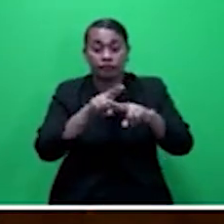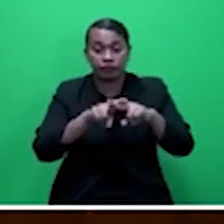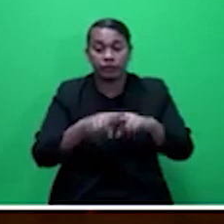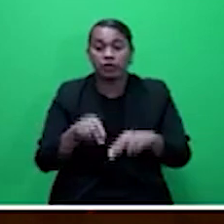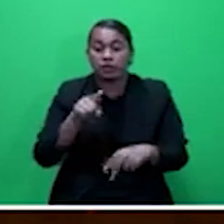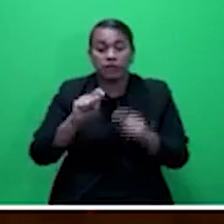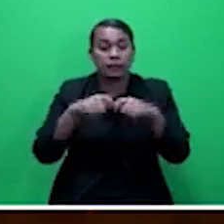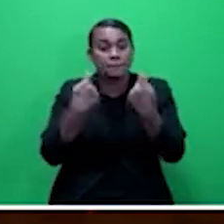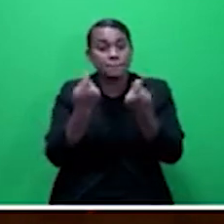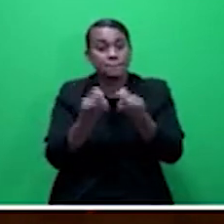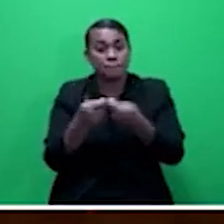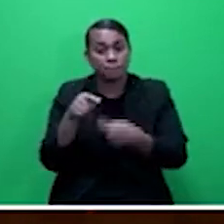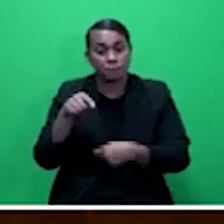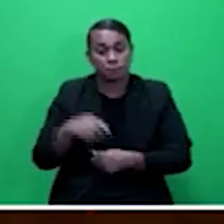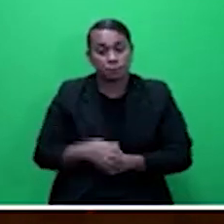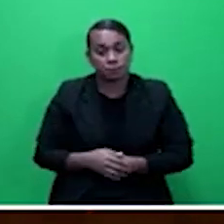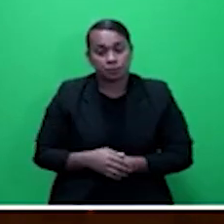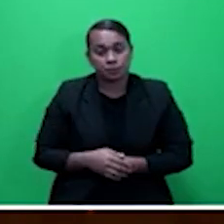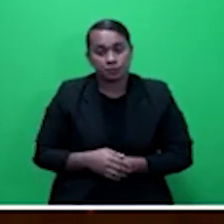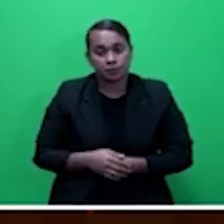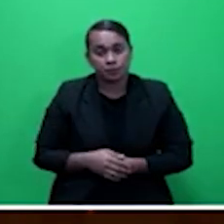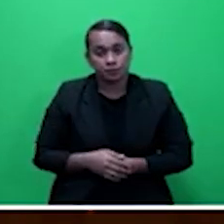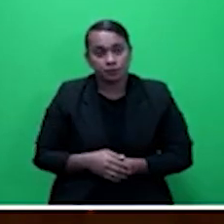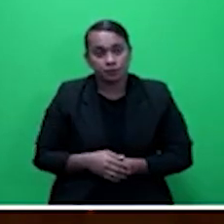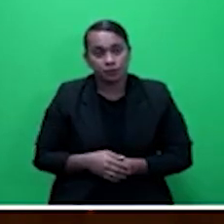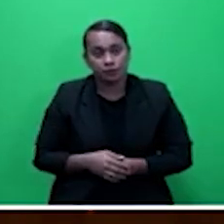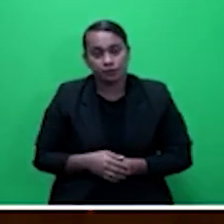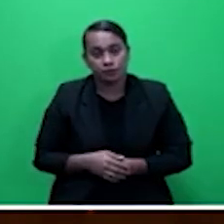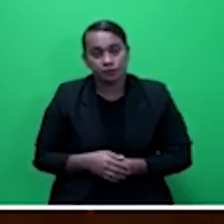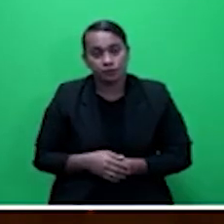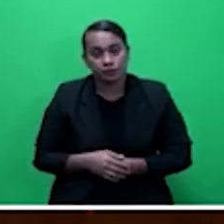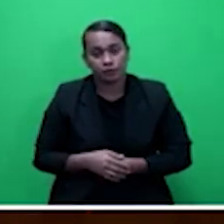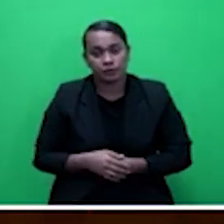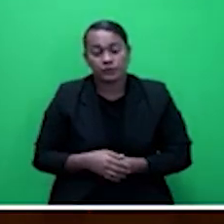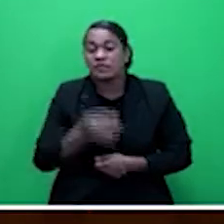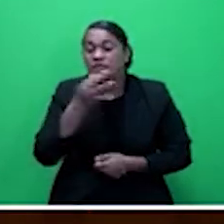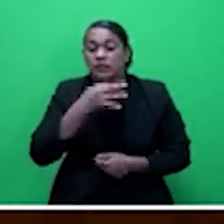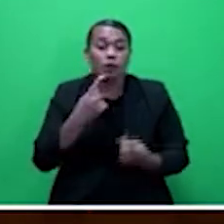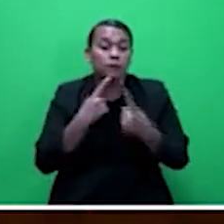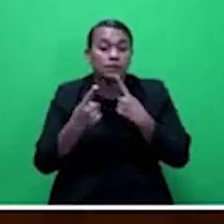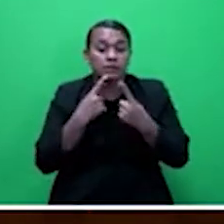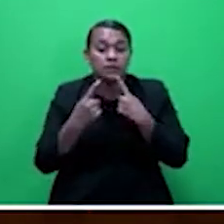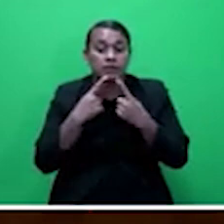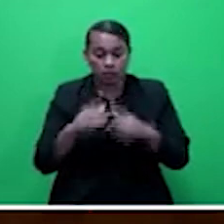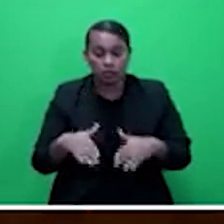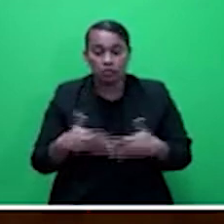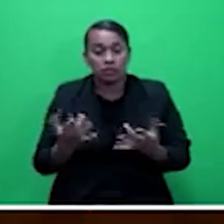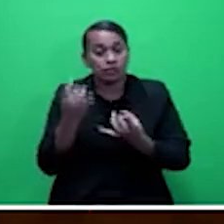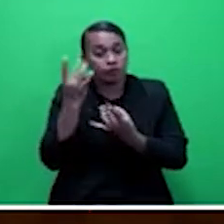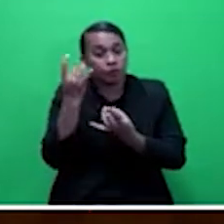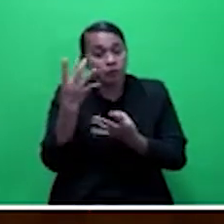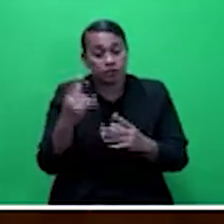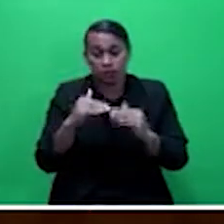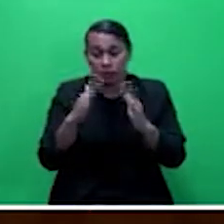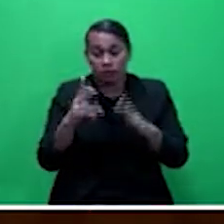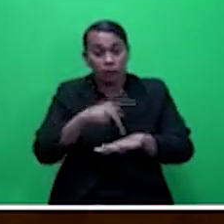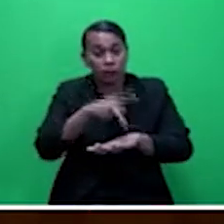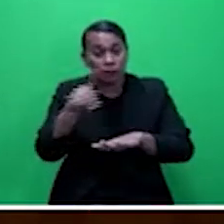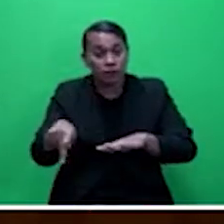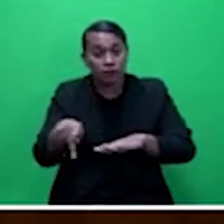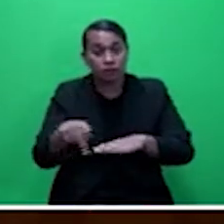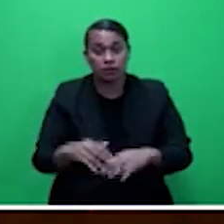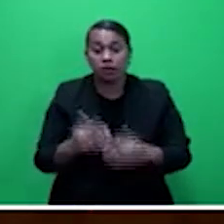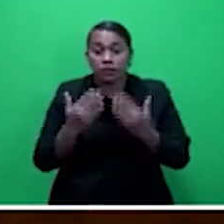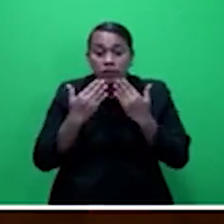Mr. Speaker Say, with those few comments to enlighten this House as a member moving this motion, I thank you for this